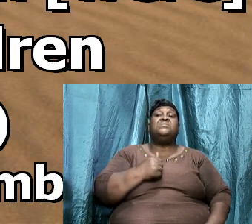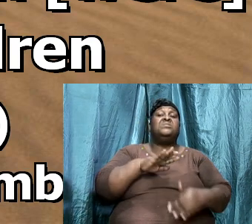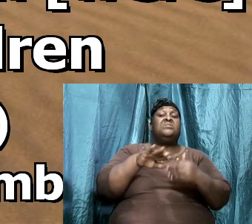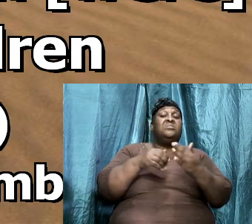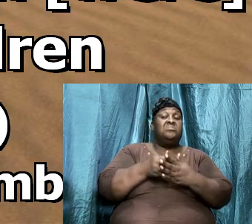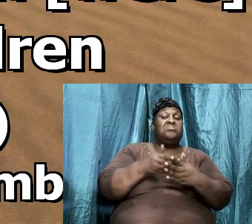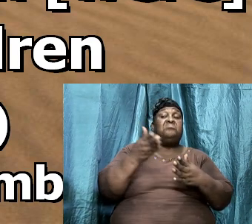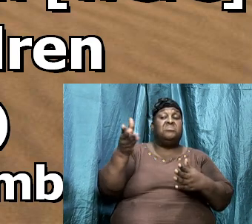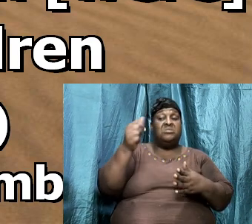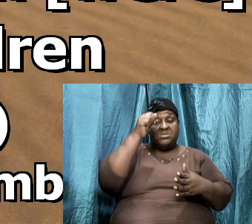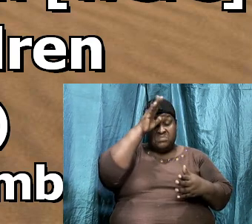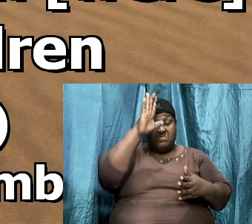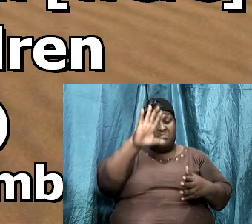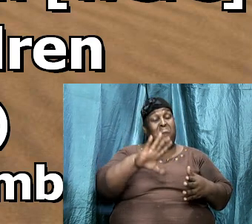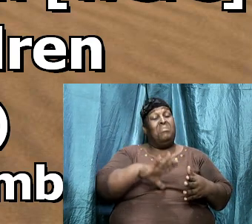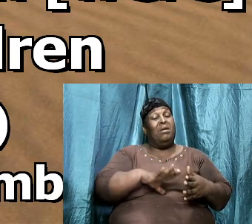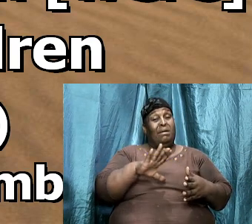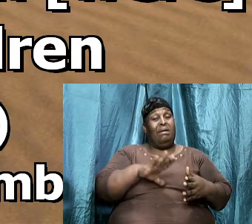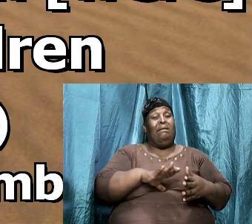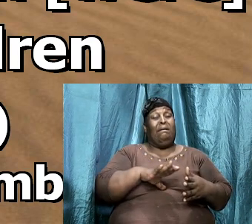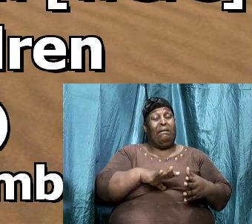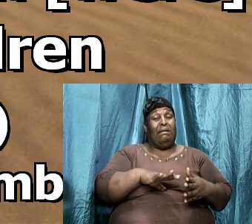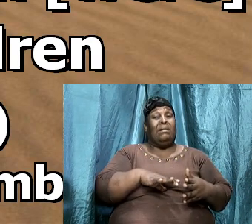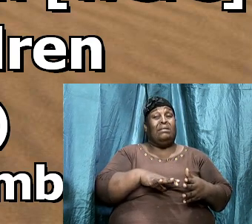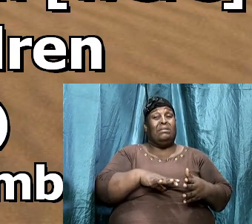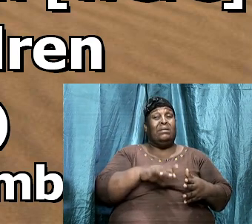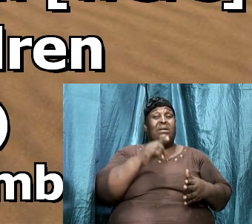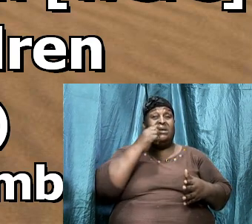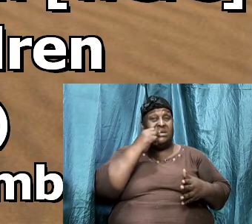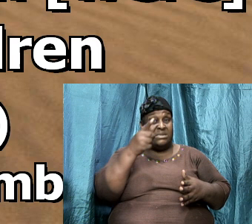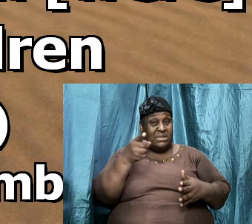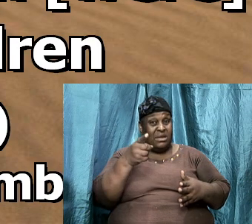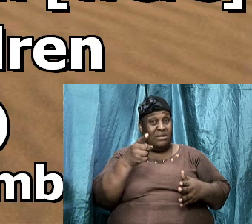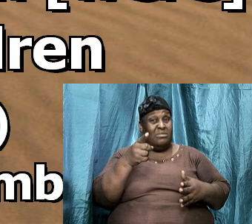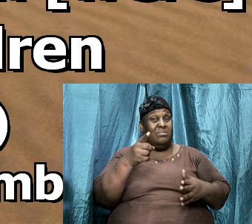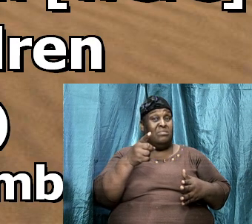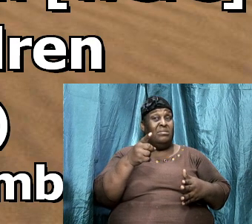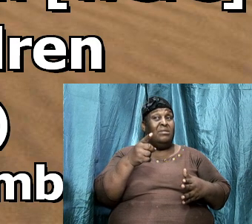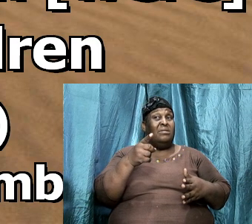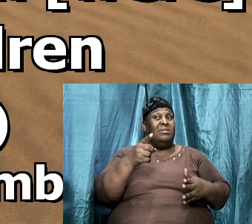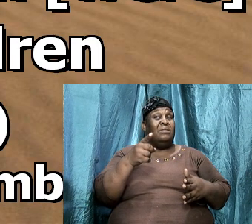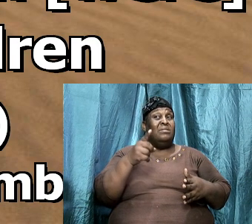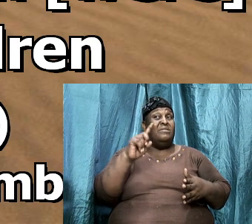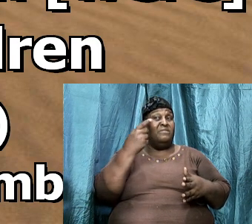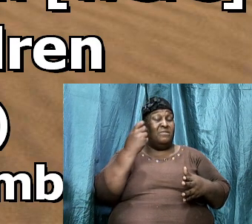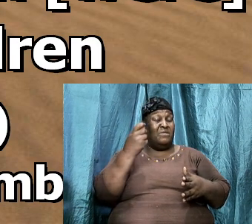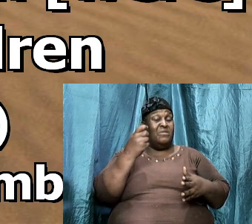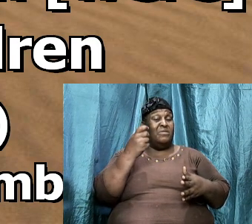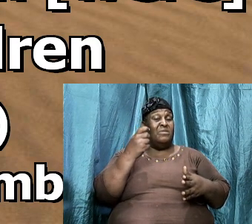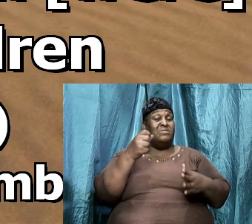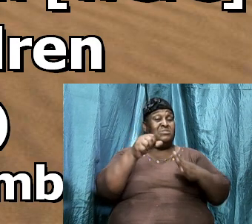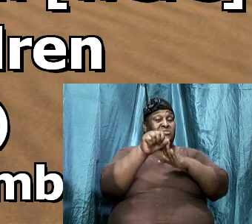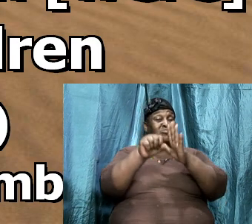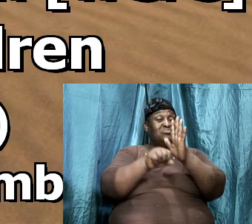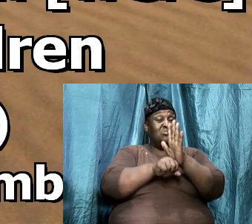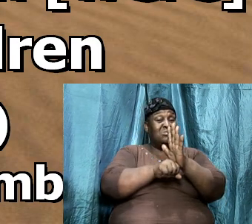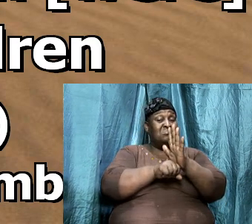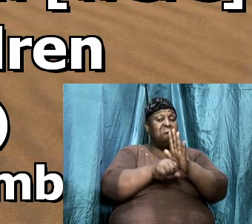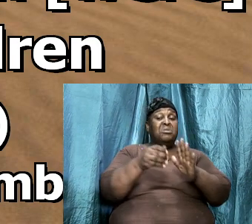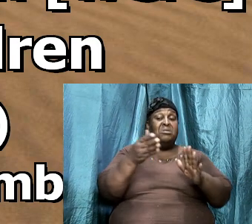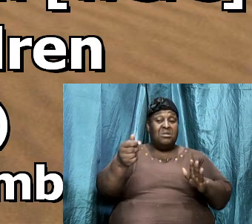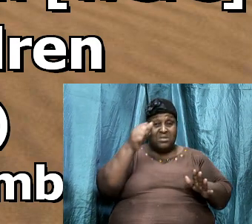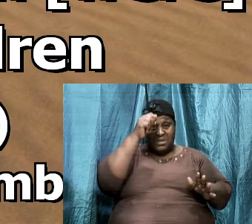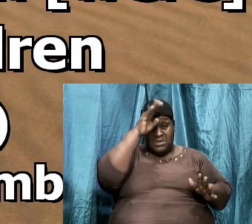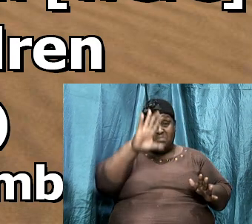these men, because it tells you in the previous scripture, you know, that these men were heads of their household. And it